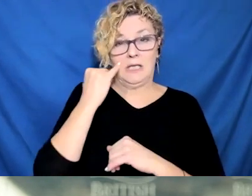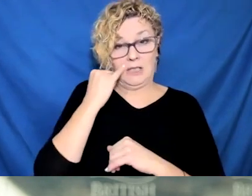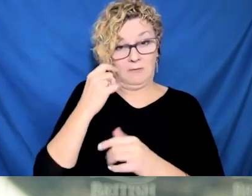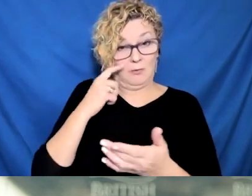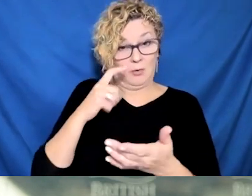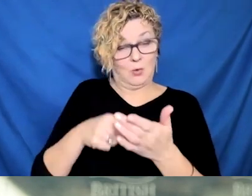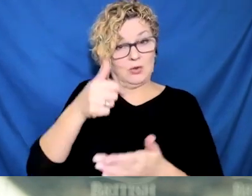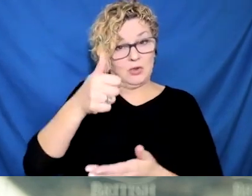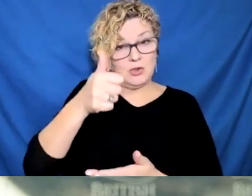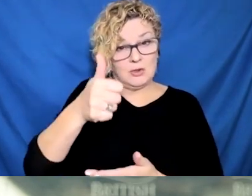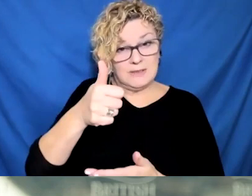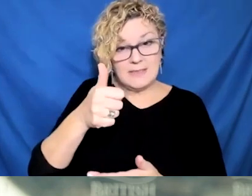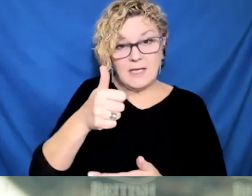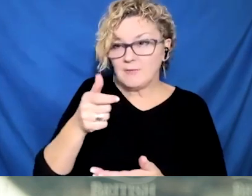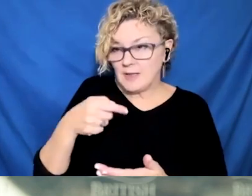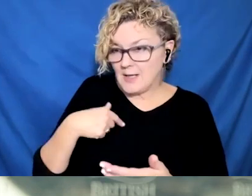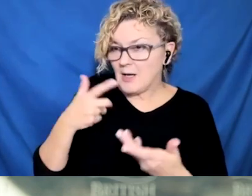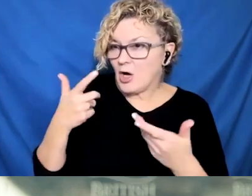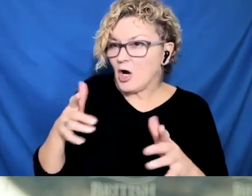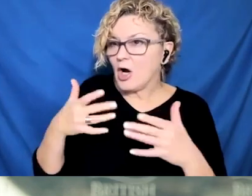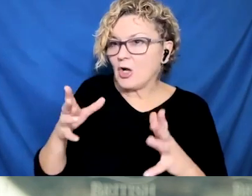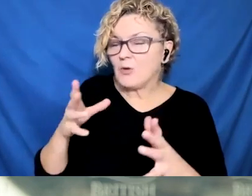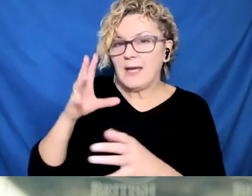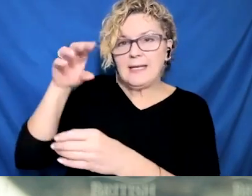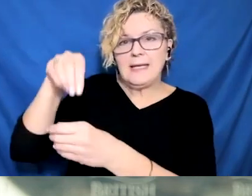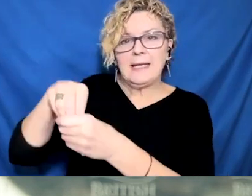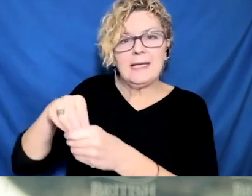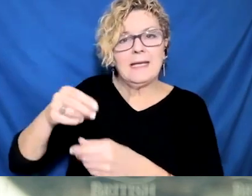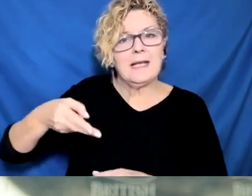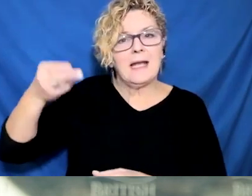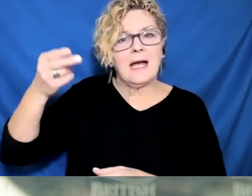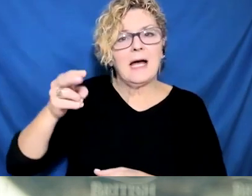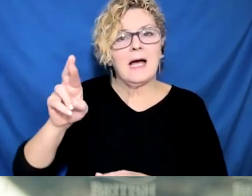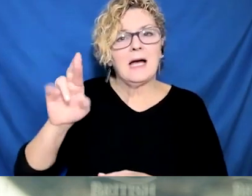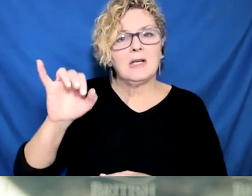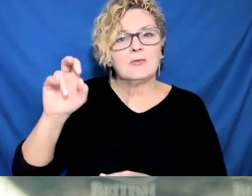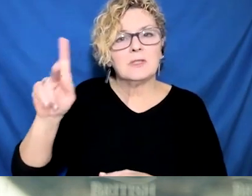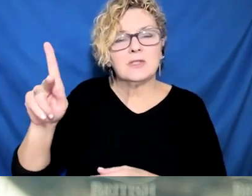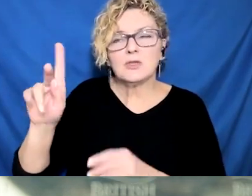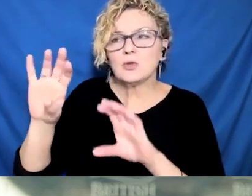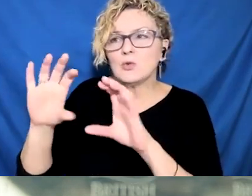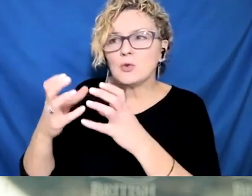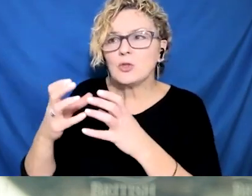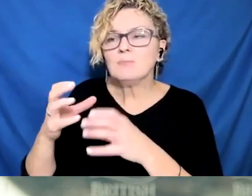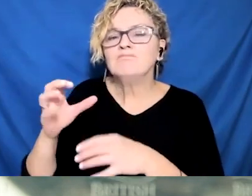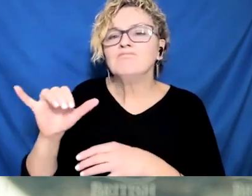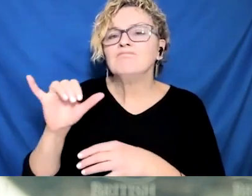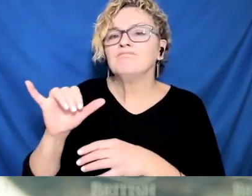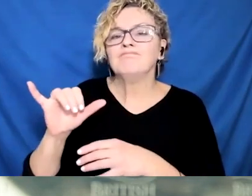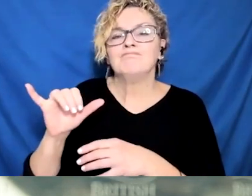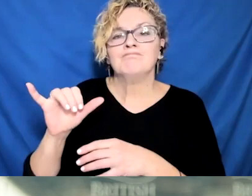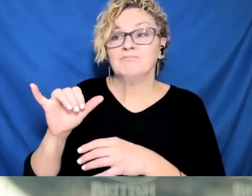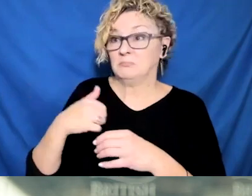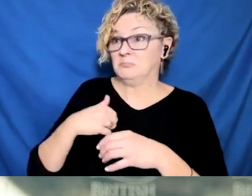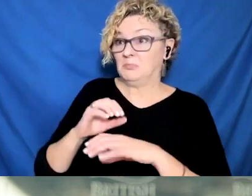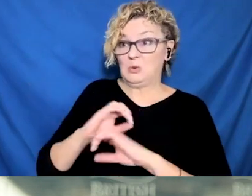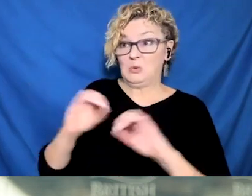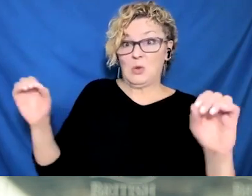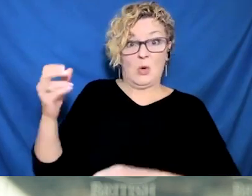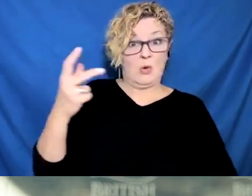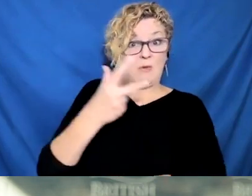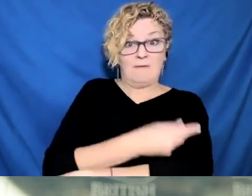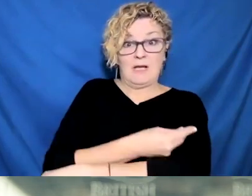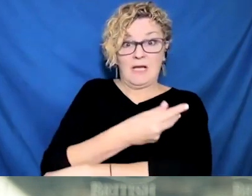date, and deployed 3,860,064 of these tests to key strategic areas. Of the 5 million,